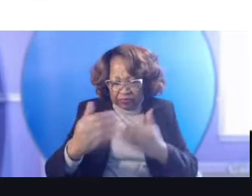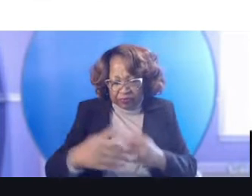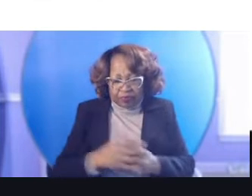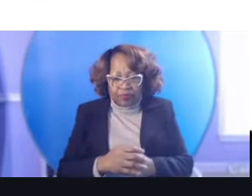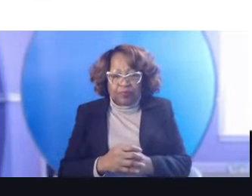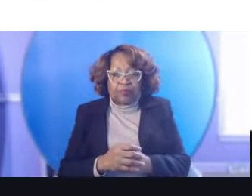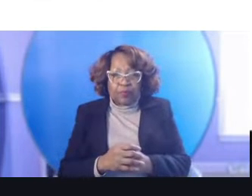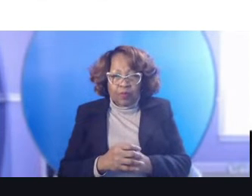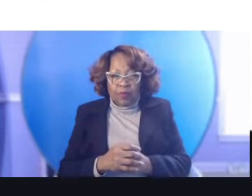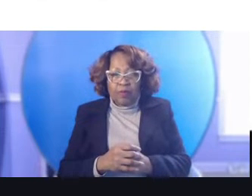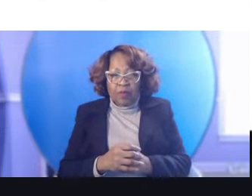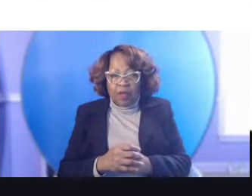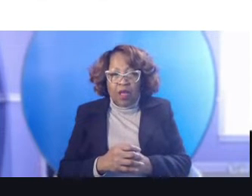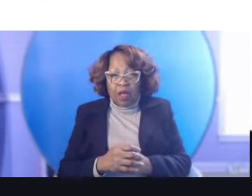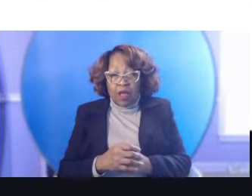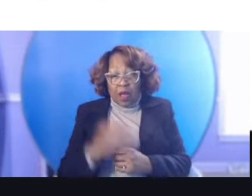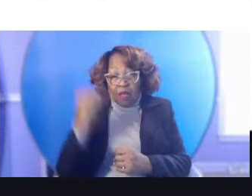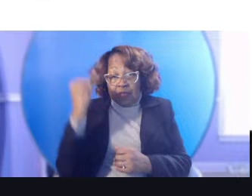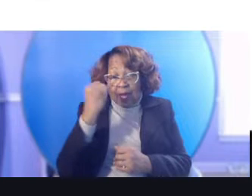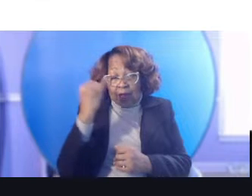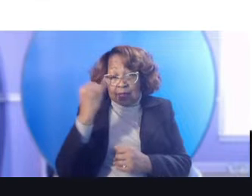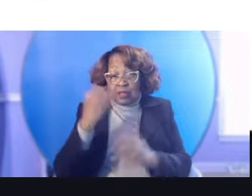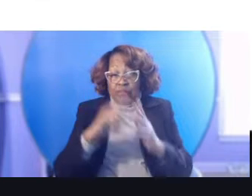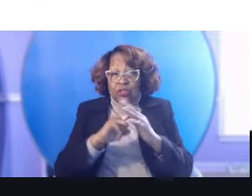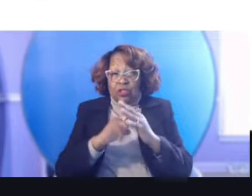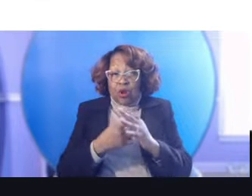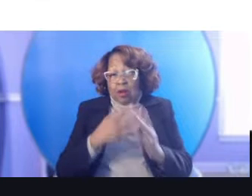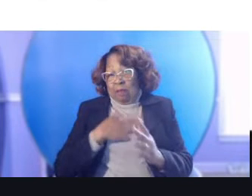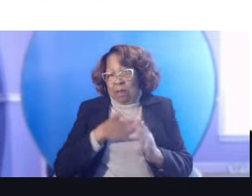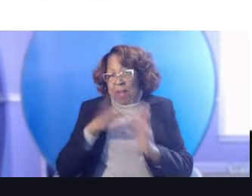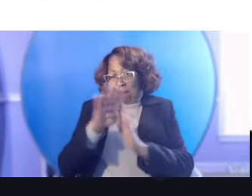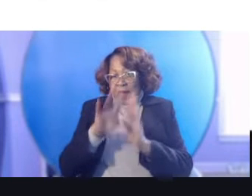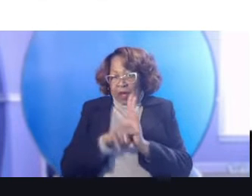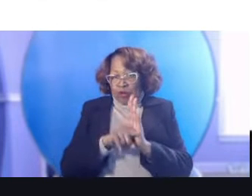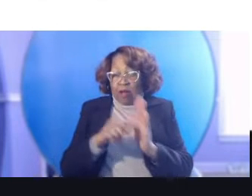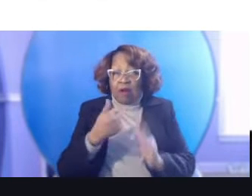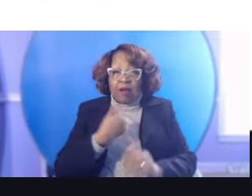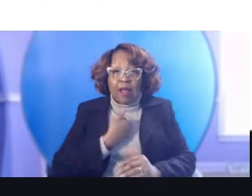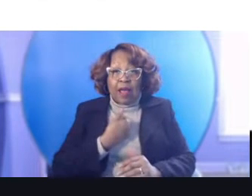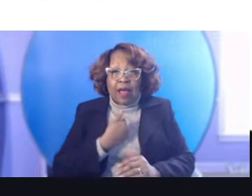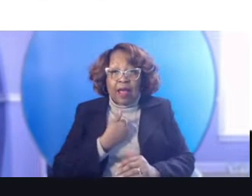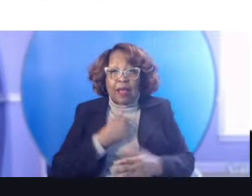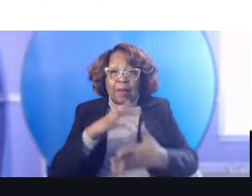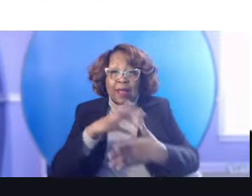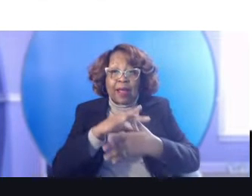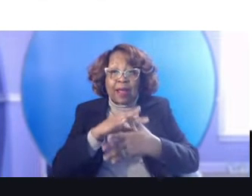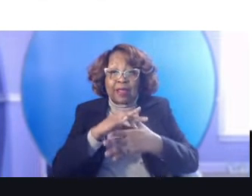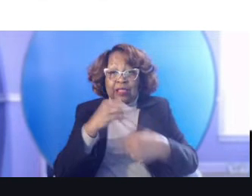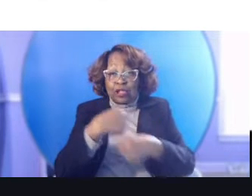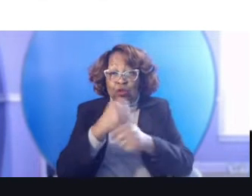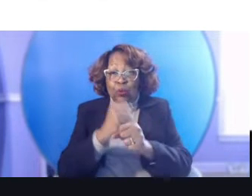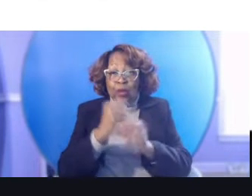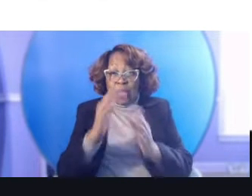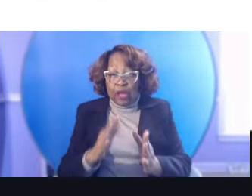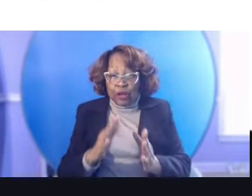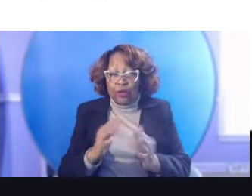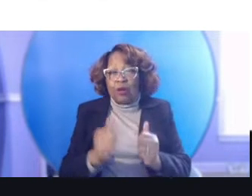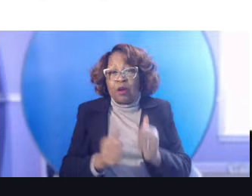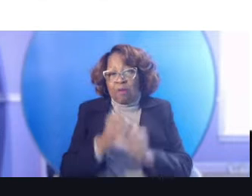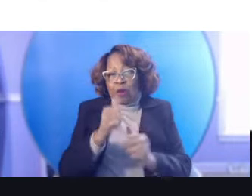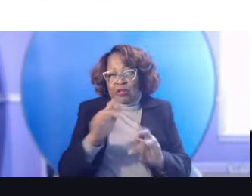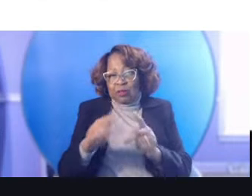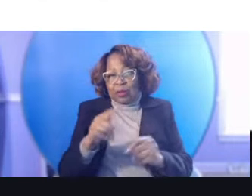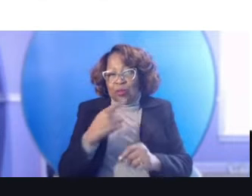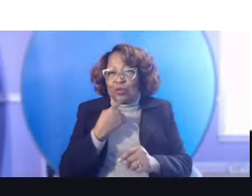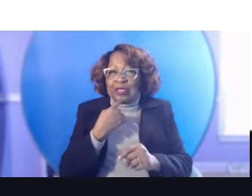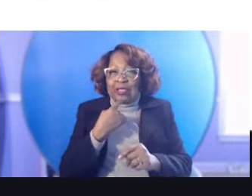Um, the idea started, uh, my background is I am a content creator. Uh, most people call that